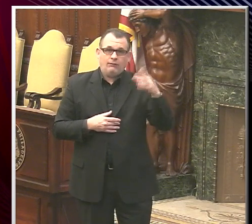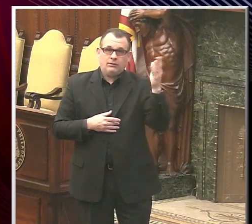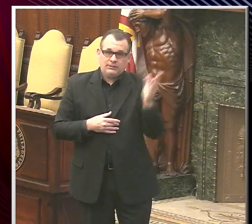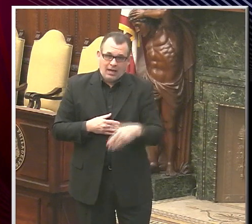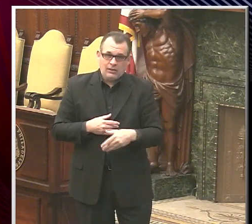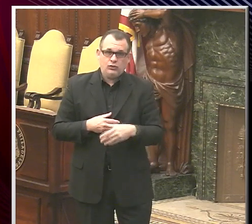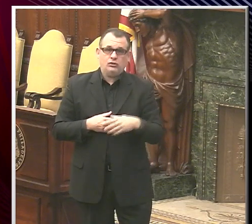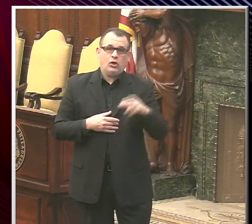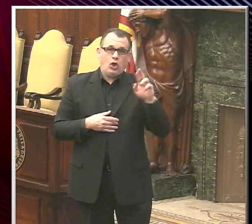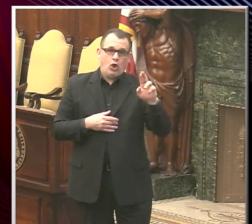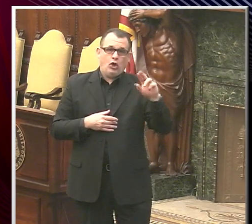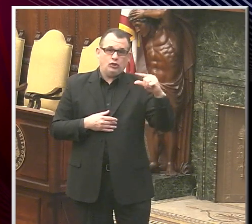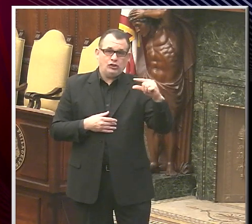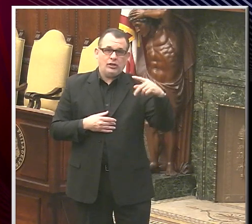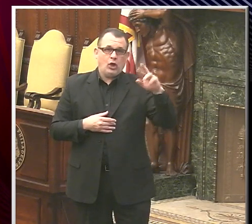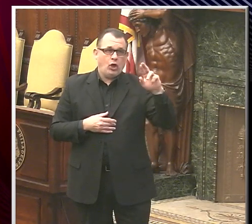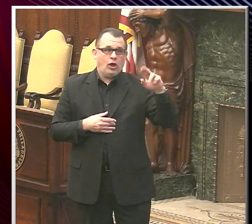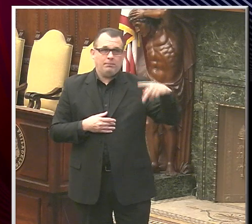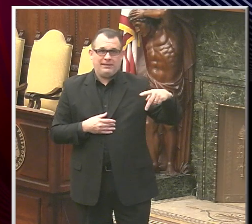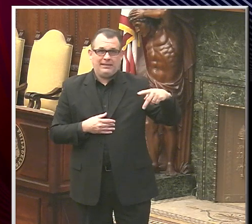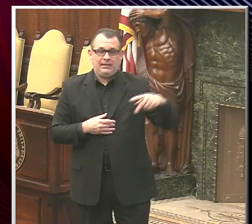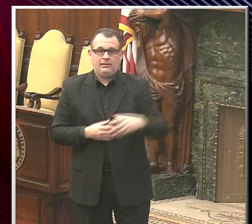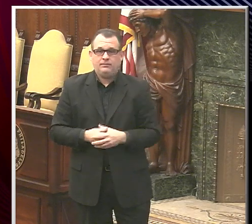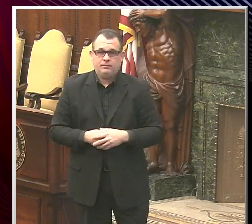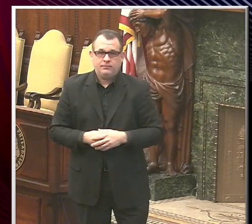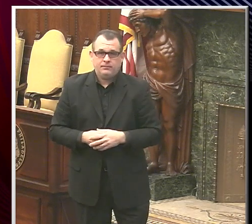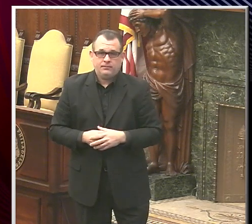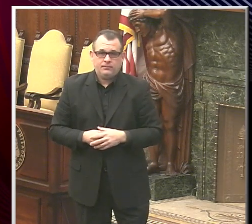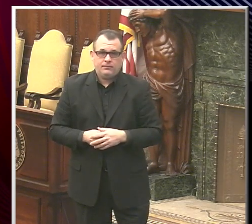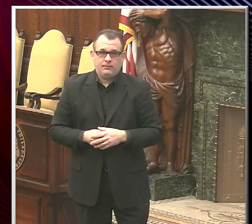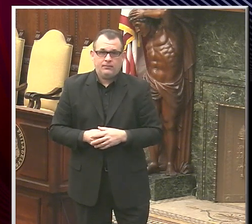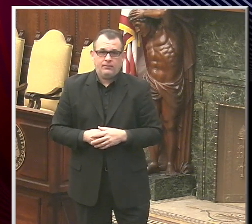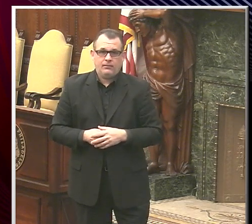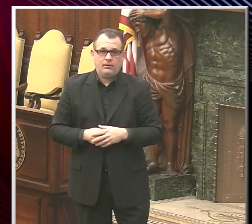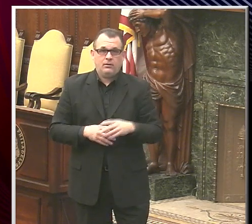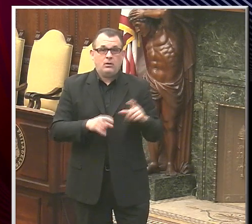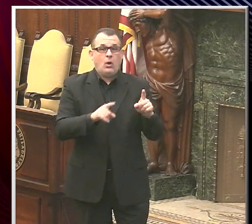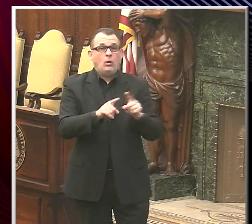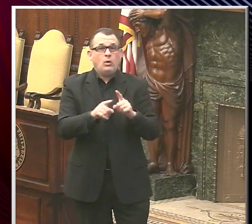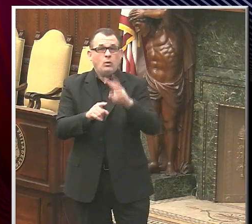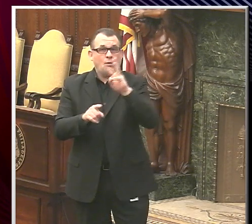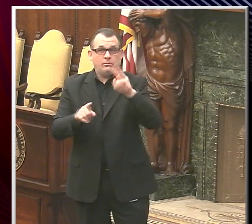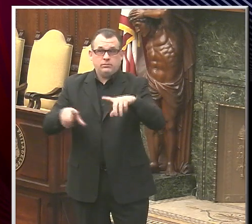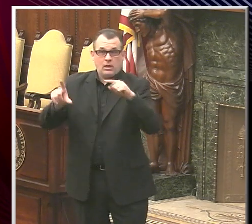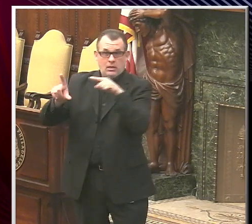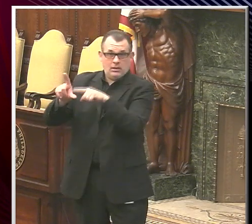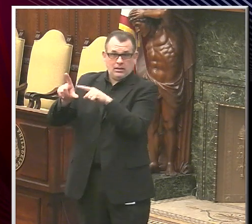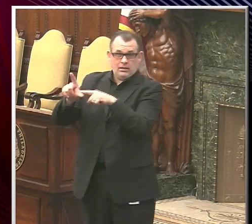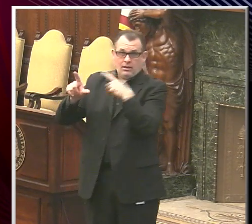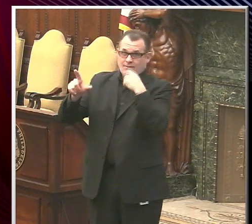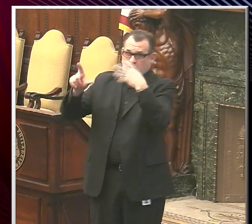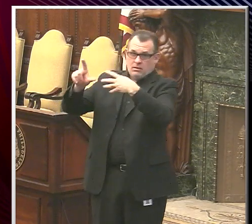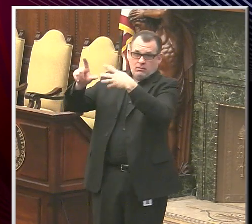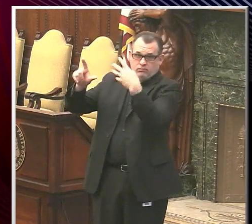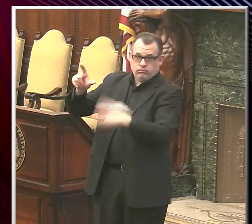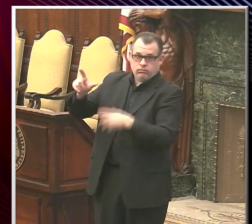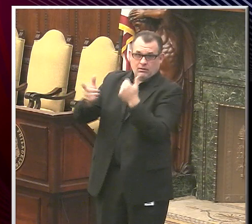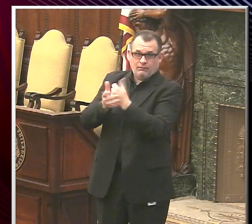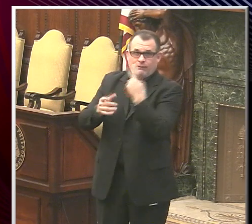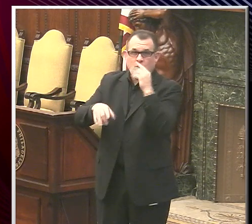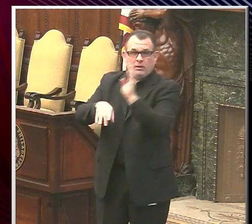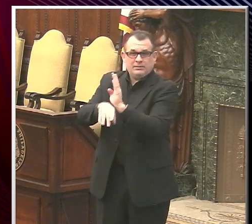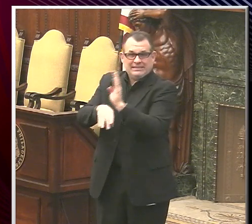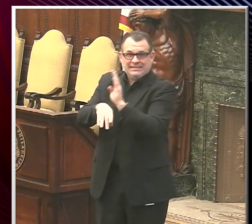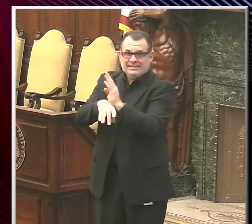slash RGRP. On that site, we also have a list of organizations that can help businesses fill out the